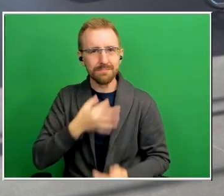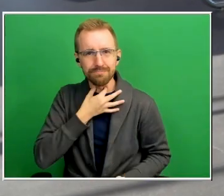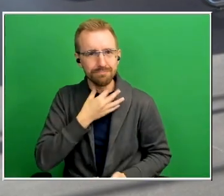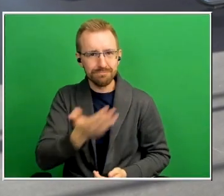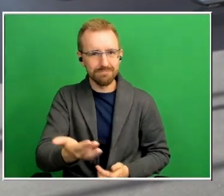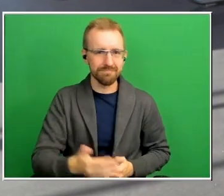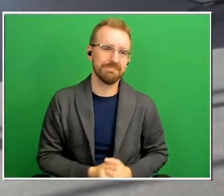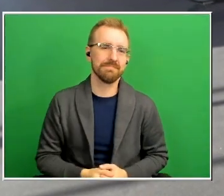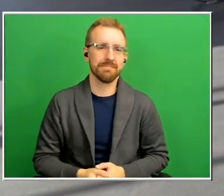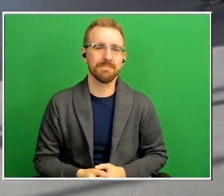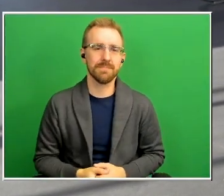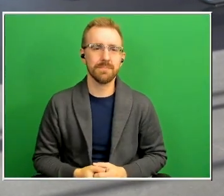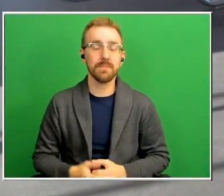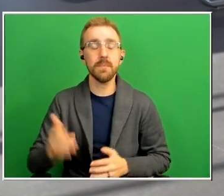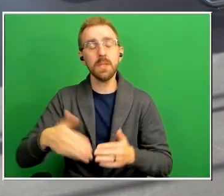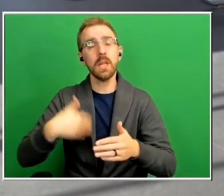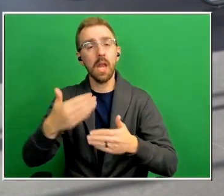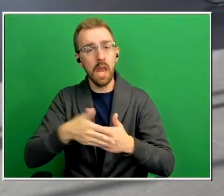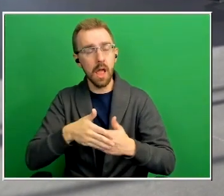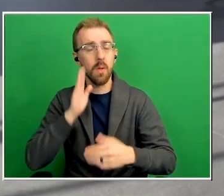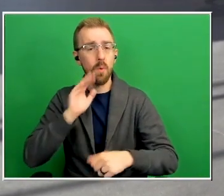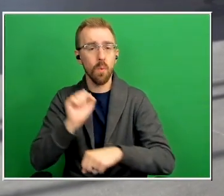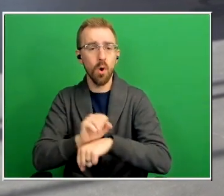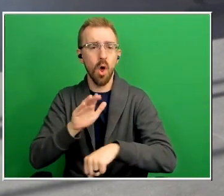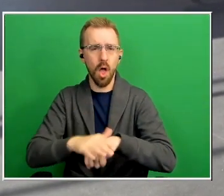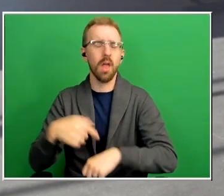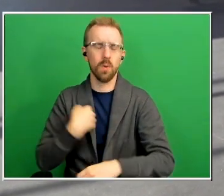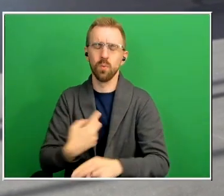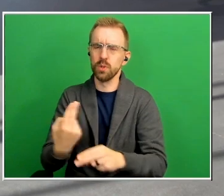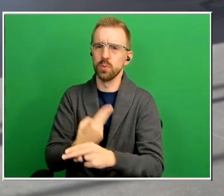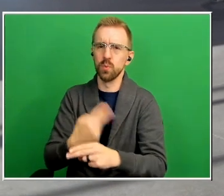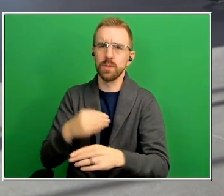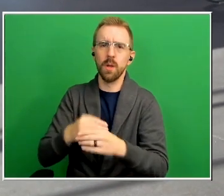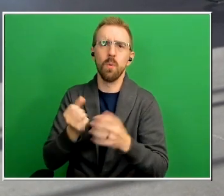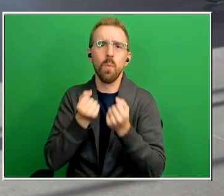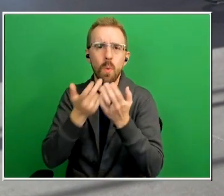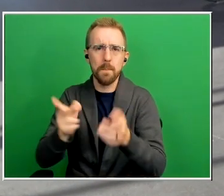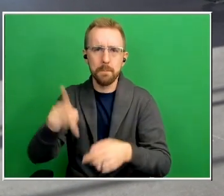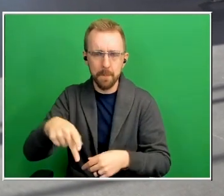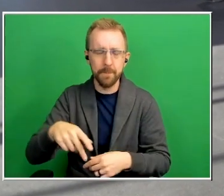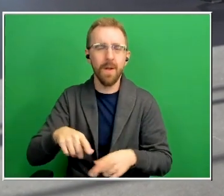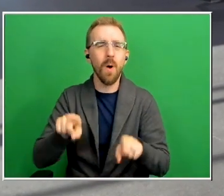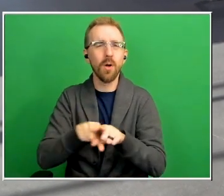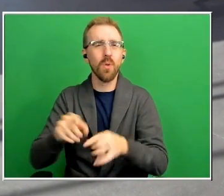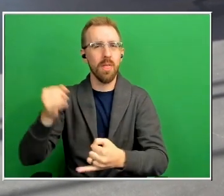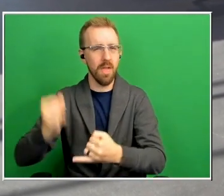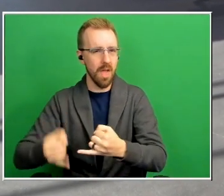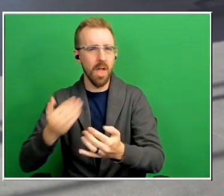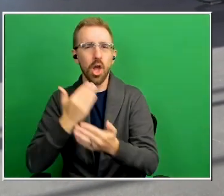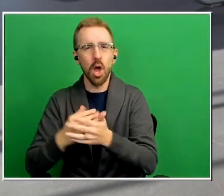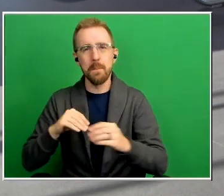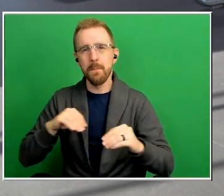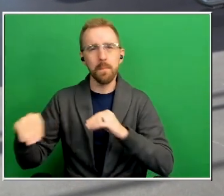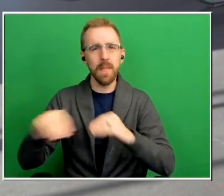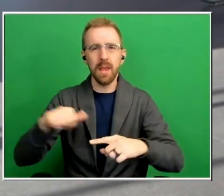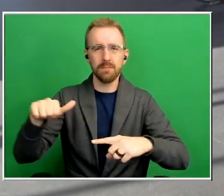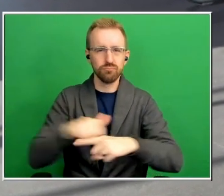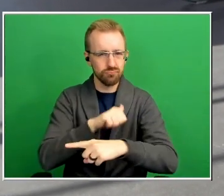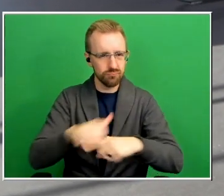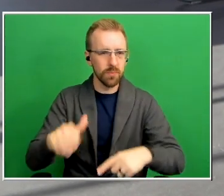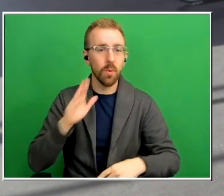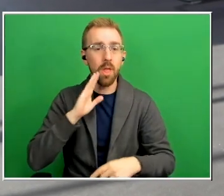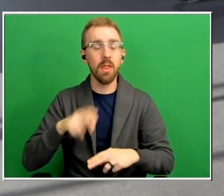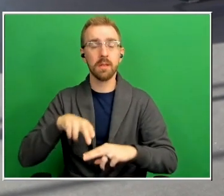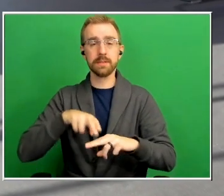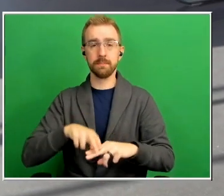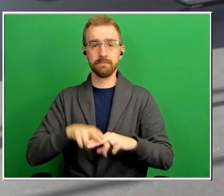so the next one we'll work on is one we use in our warm-up a lot and then also at the end it's a good mobility drill so i'll have you sit up nice and tall with your